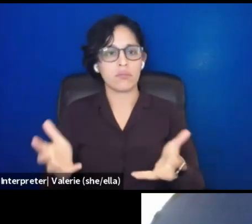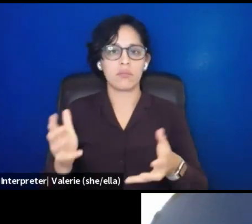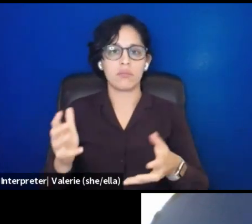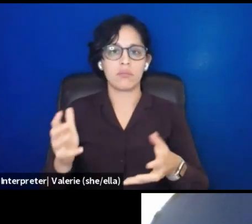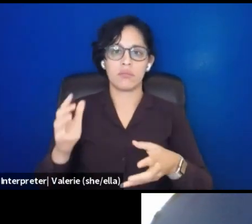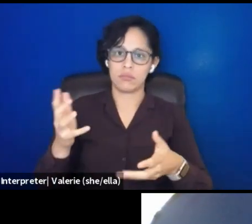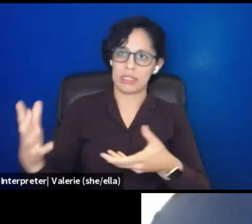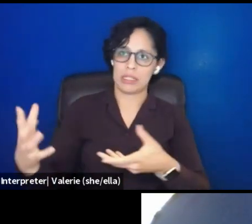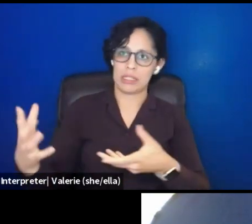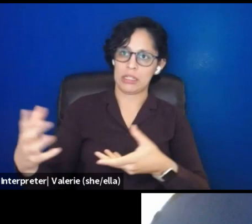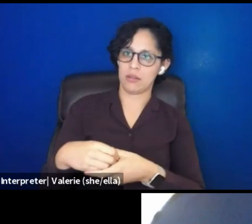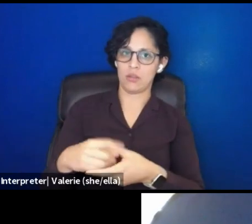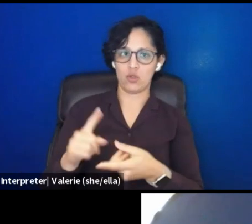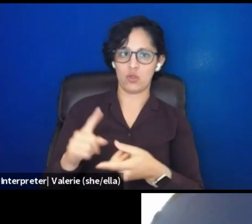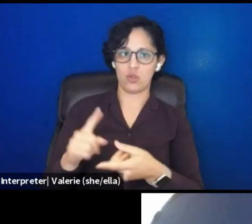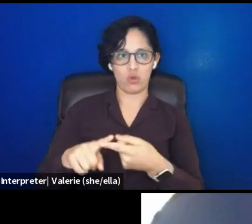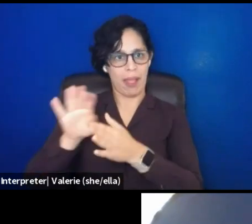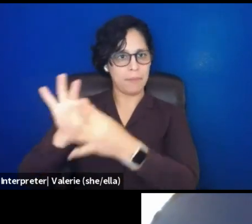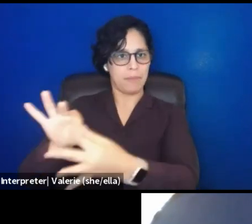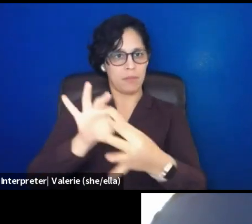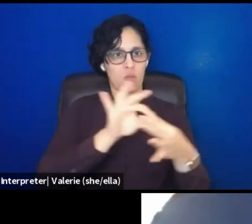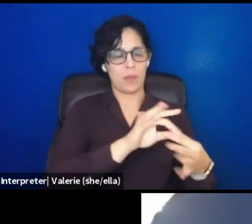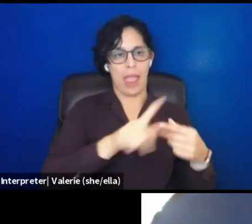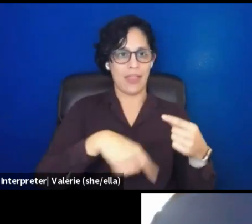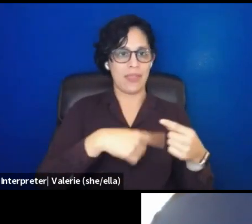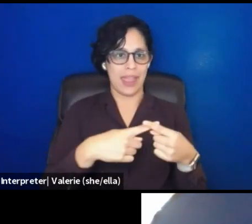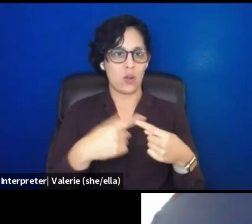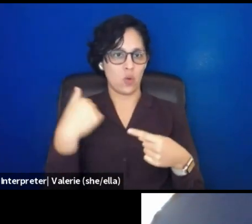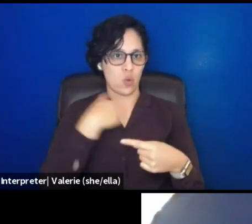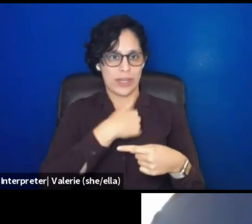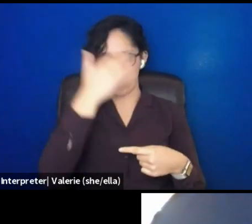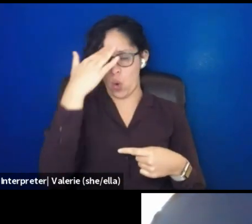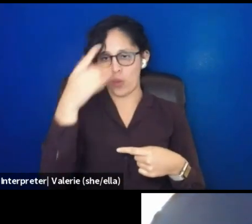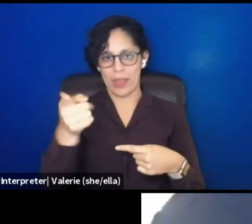to make those renewable, sustainable sources of income.